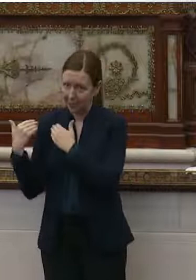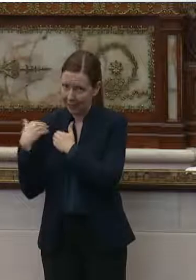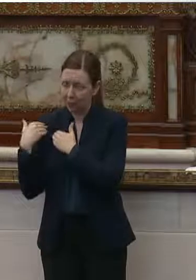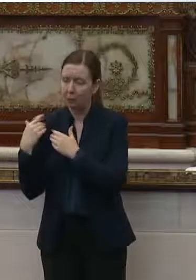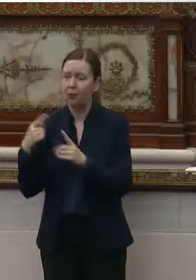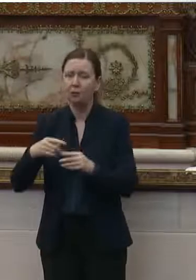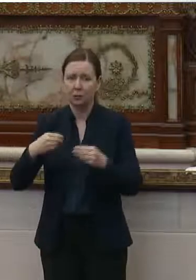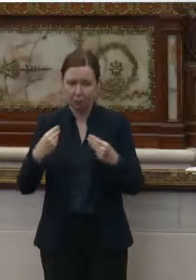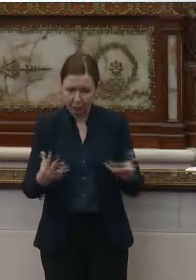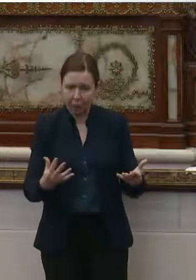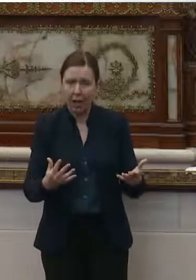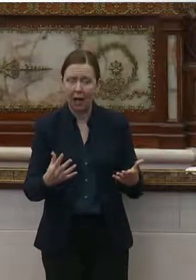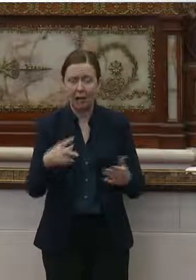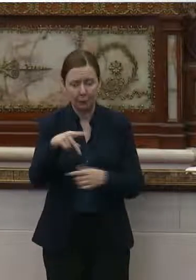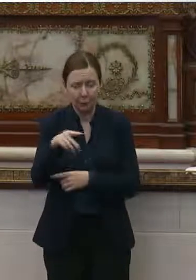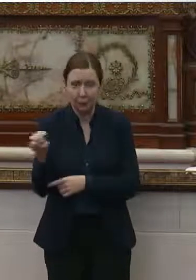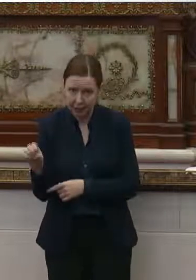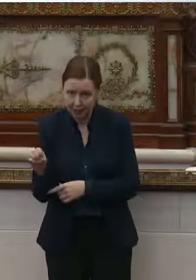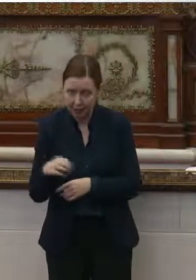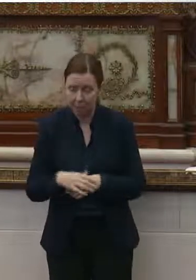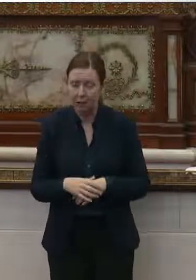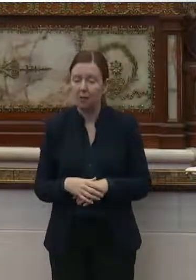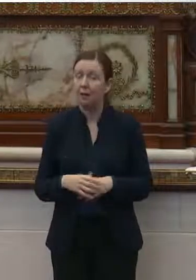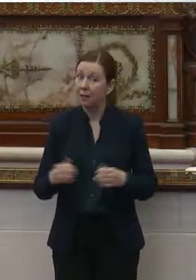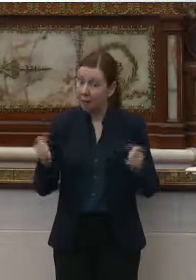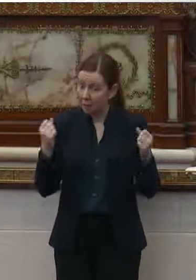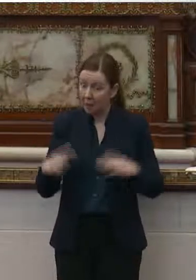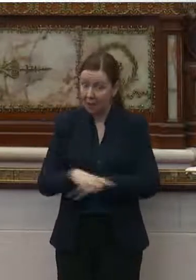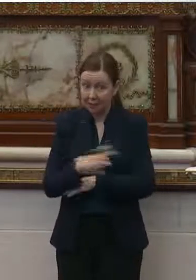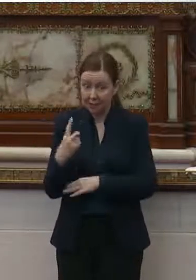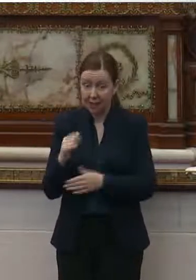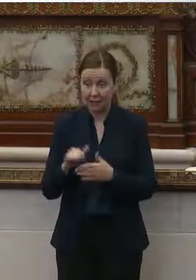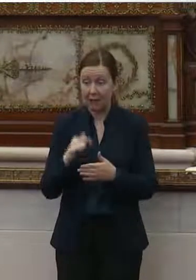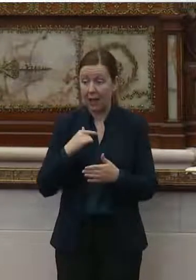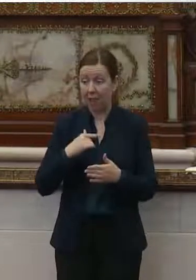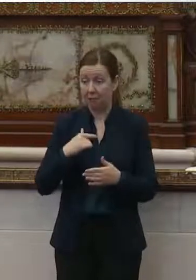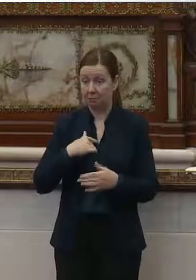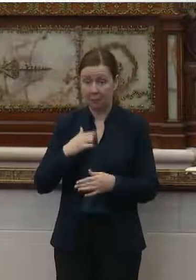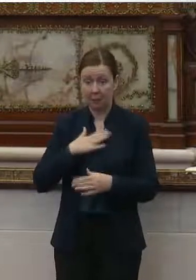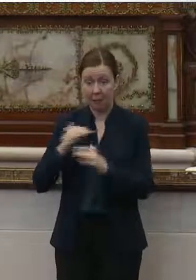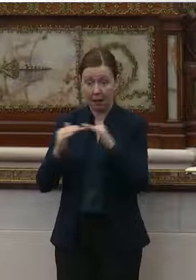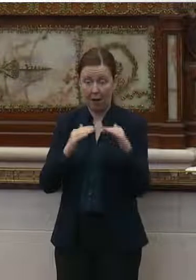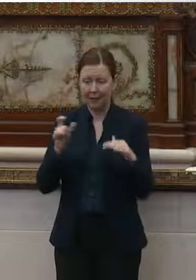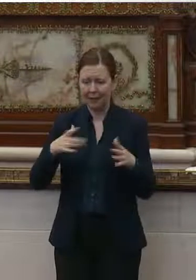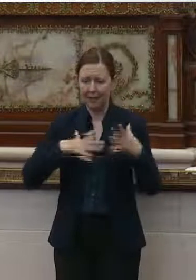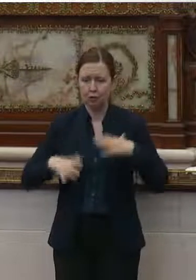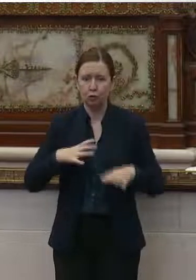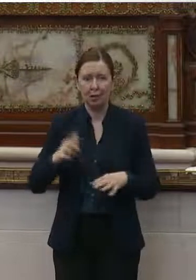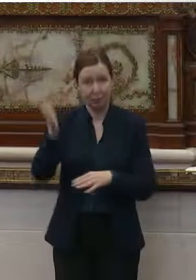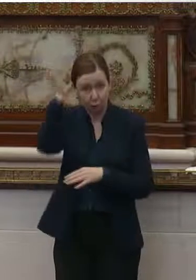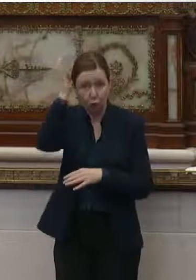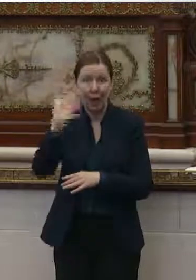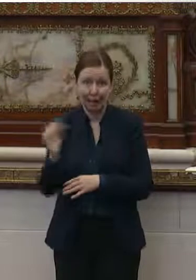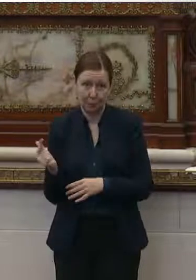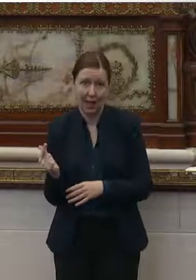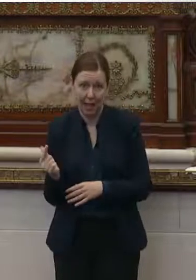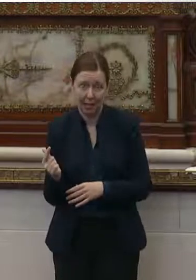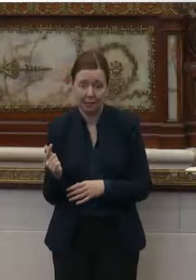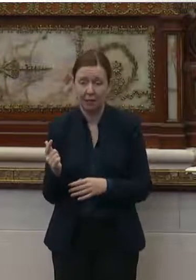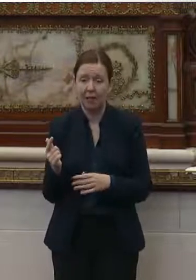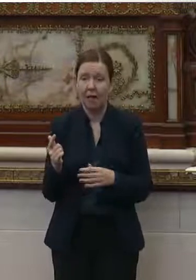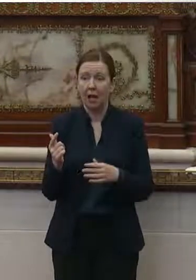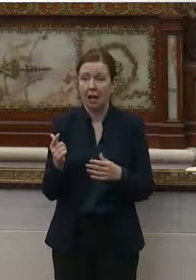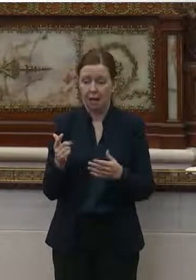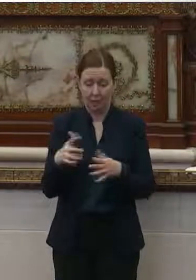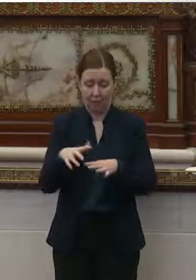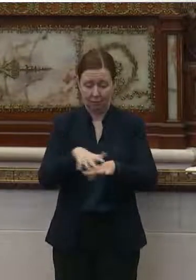to providing PPE. There was many days that my coworkers and I had to dress in trash bags and spray our hands